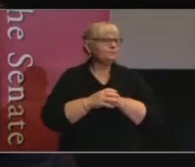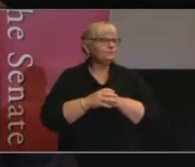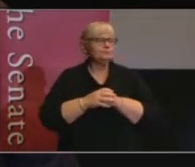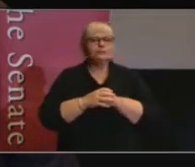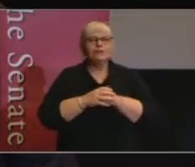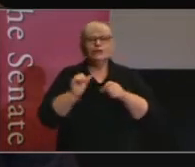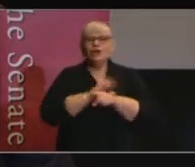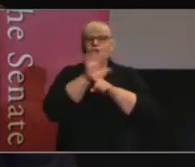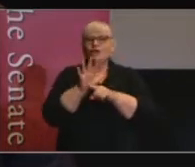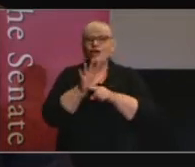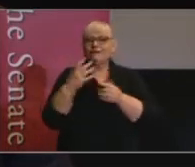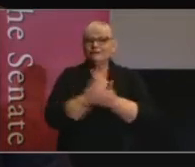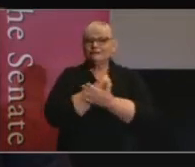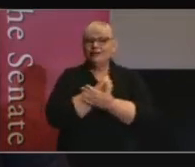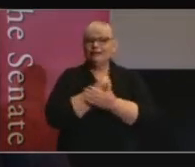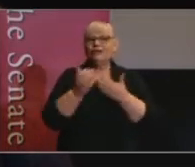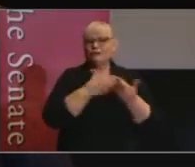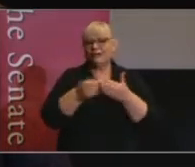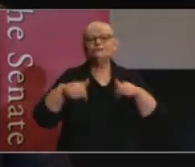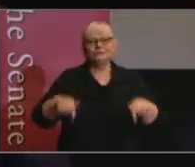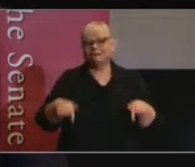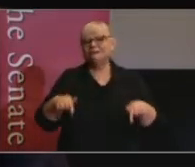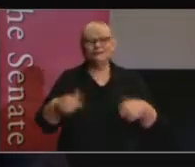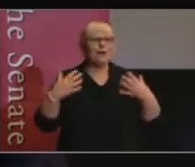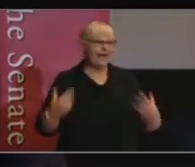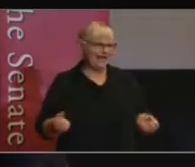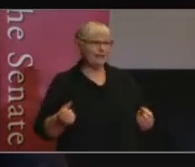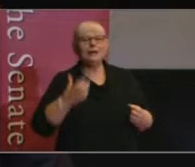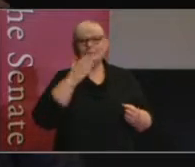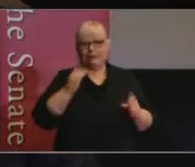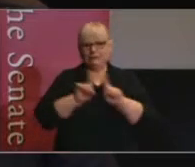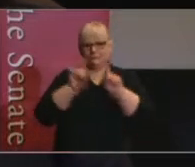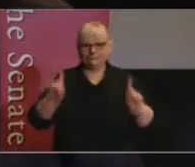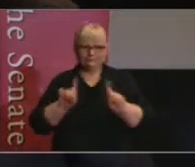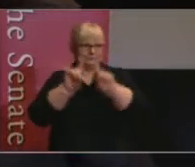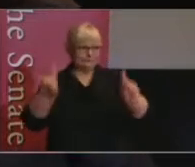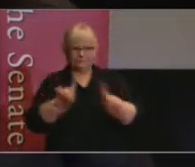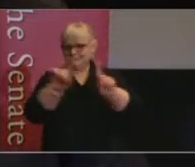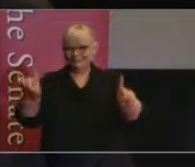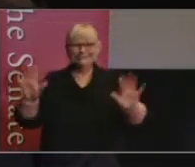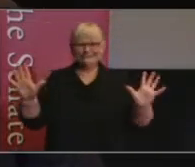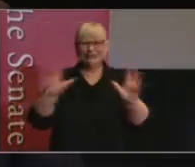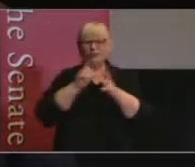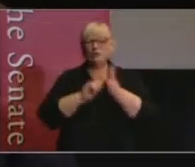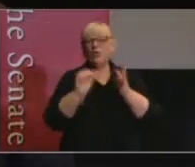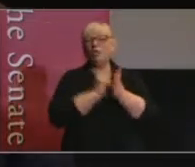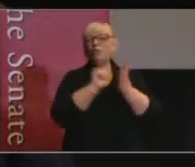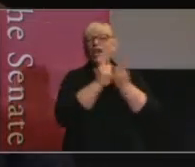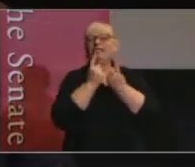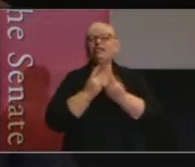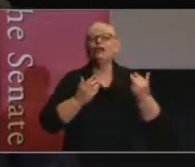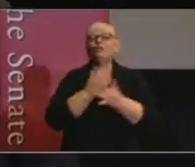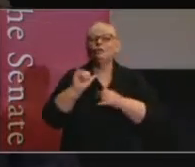COVID safe arrangements are in place for this event. We are grateful if you could maintain COVID safe practices during your visit.